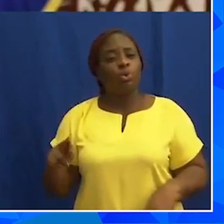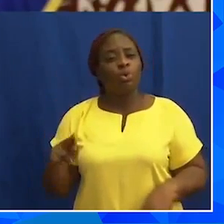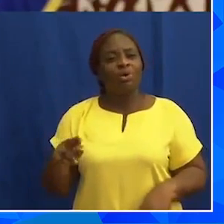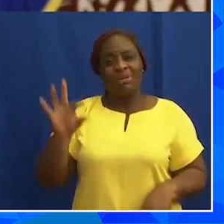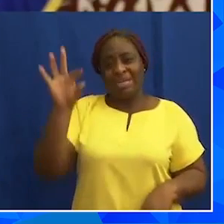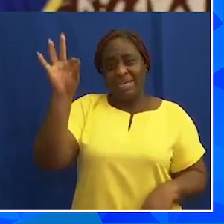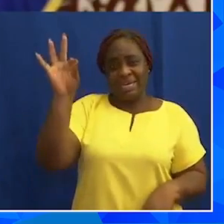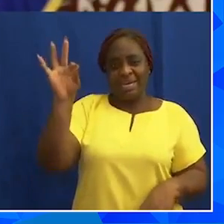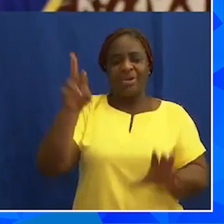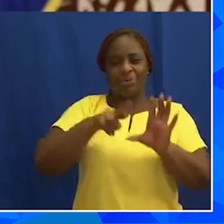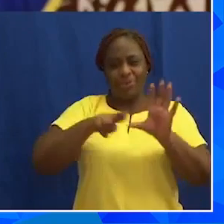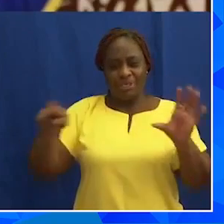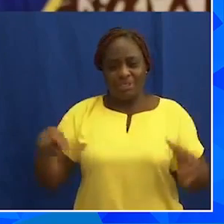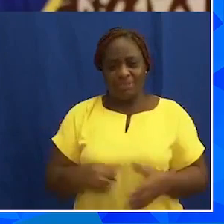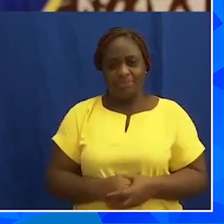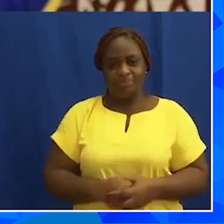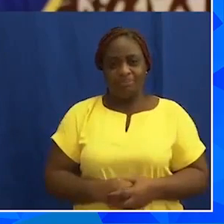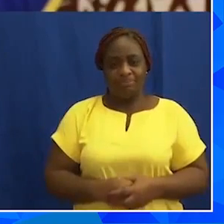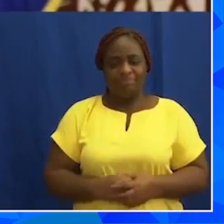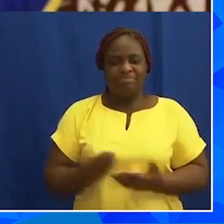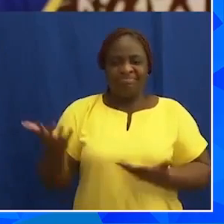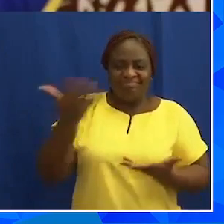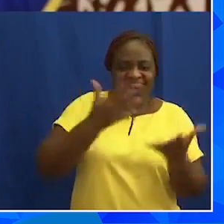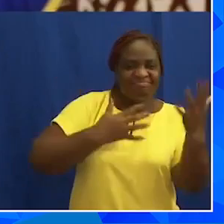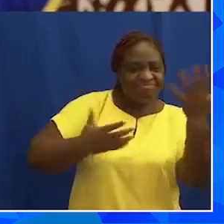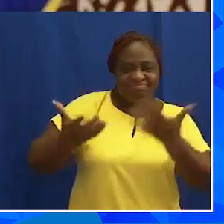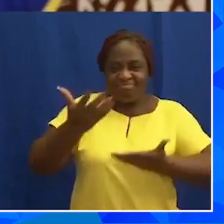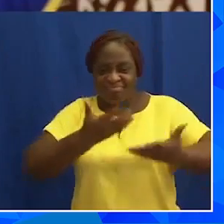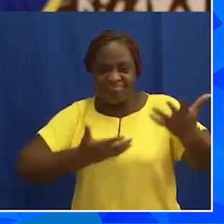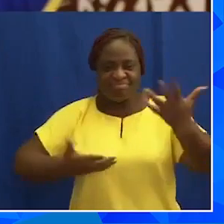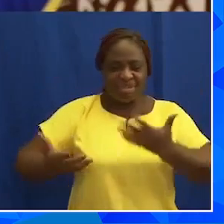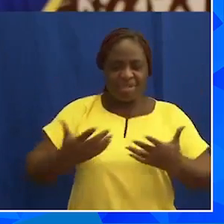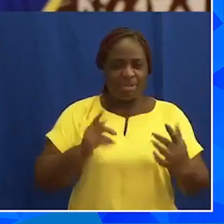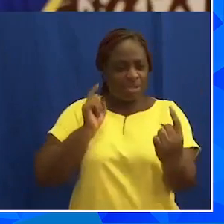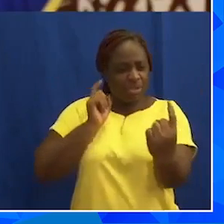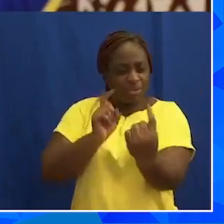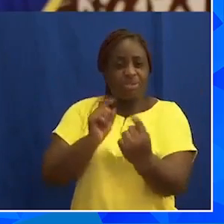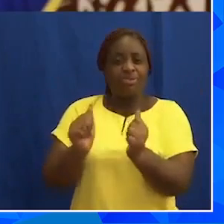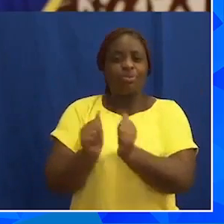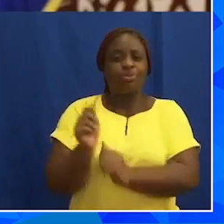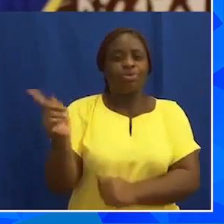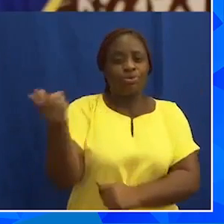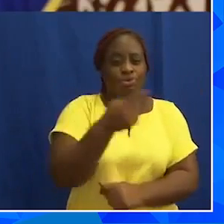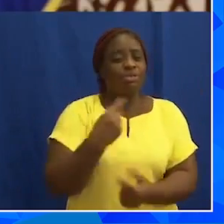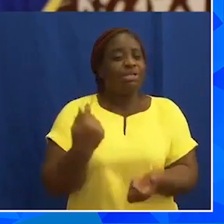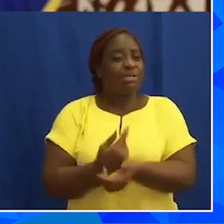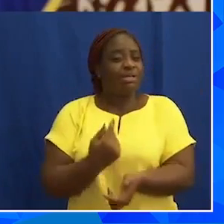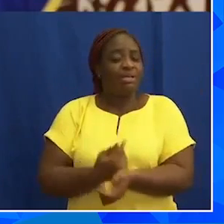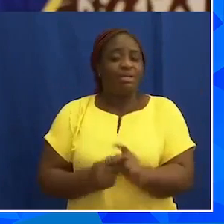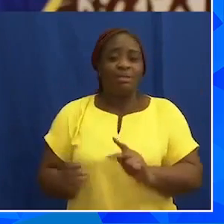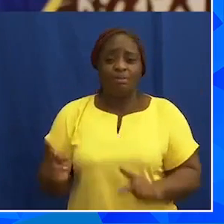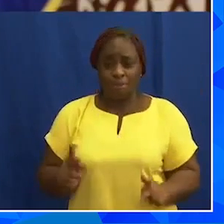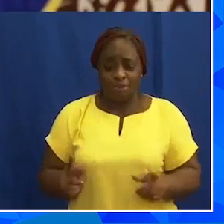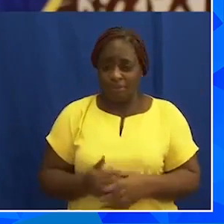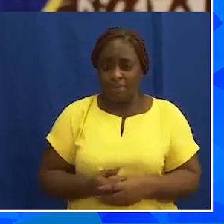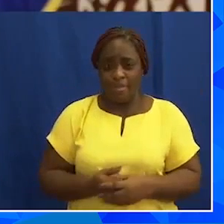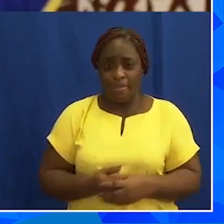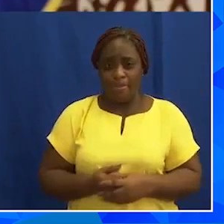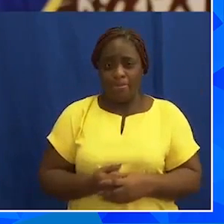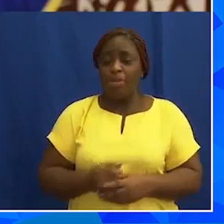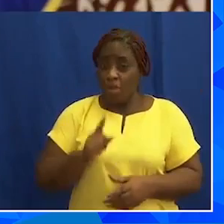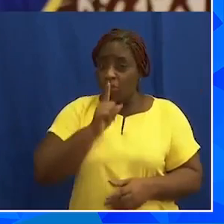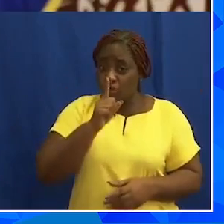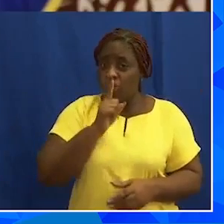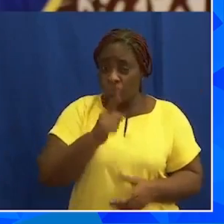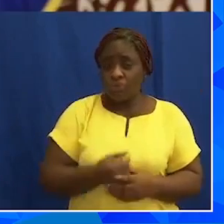nine regions and interacting directly with you, the Ghanaian people. It is also